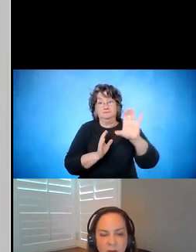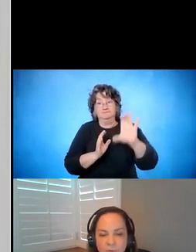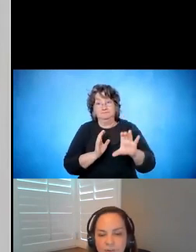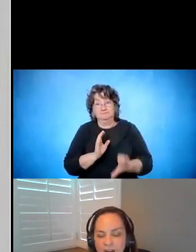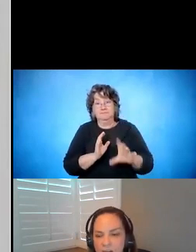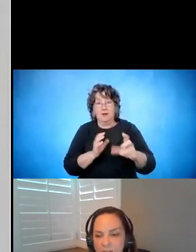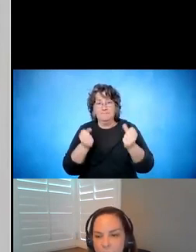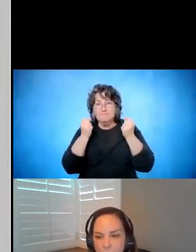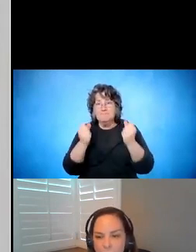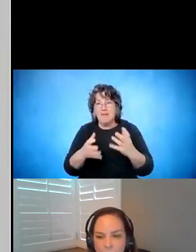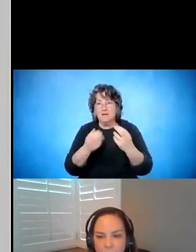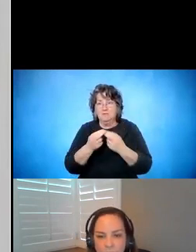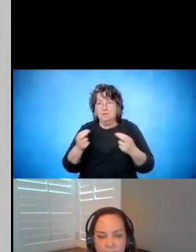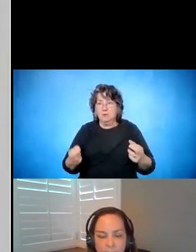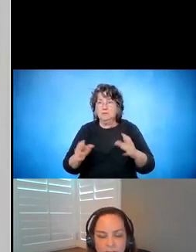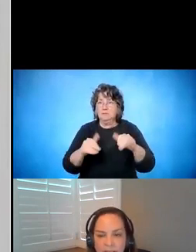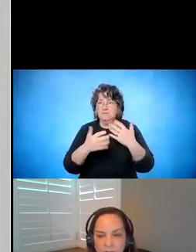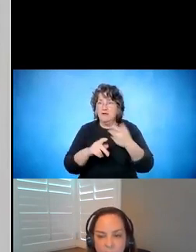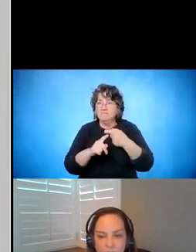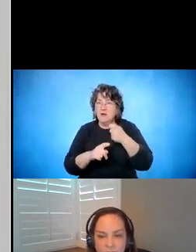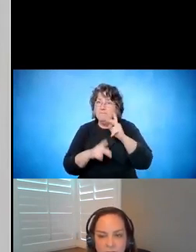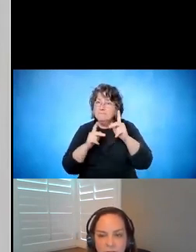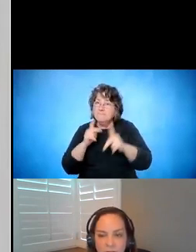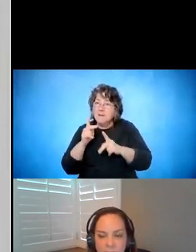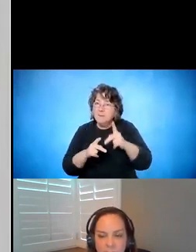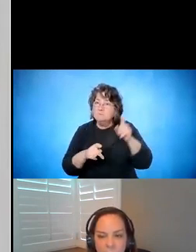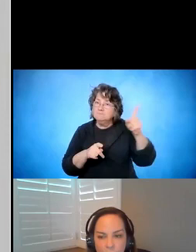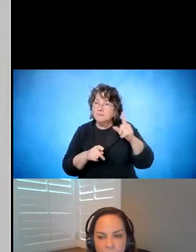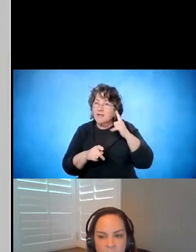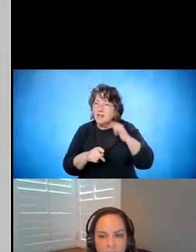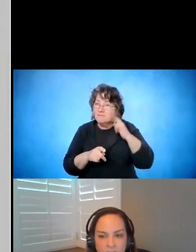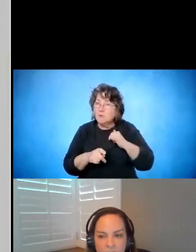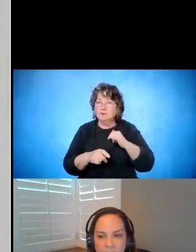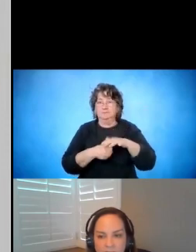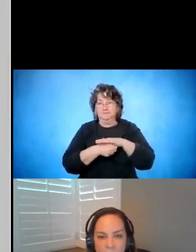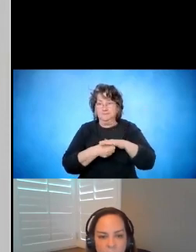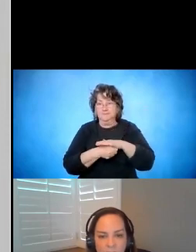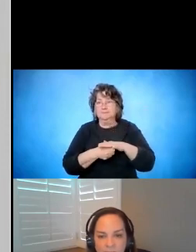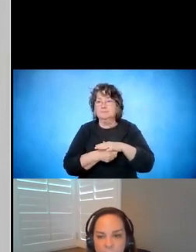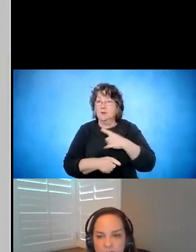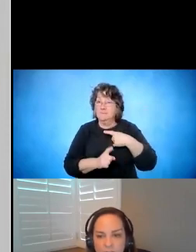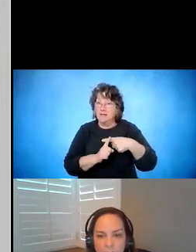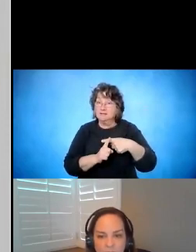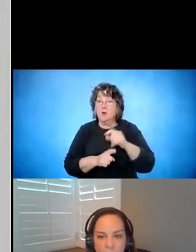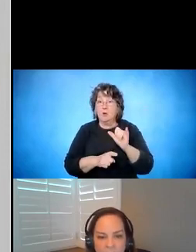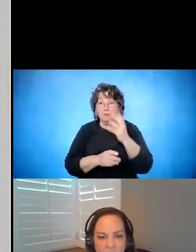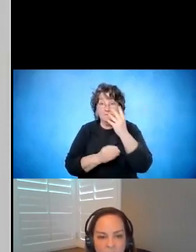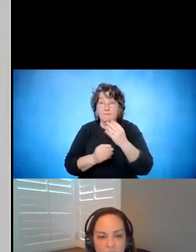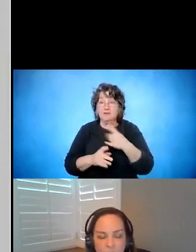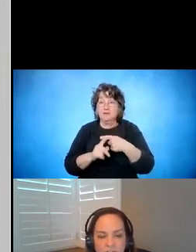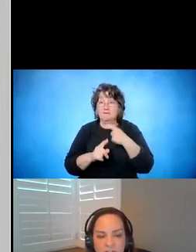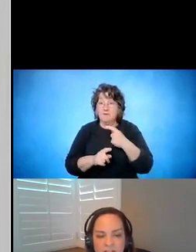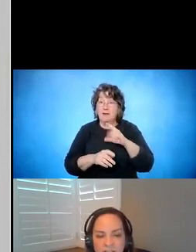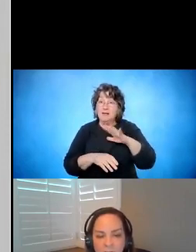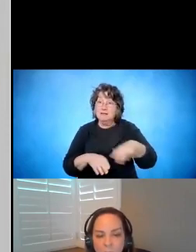provided through people in California, locally. Also, we have information coming from national